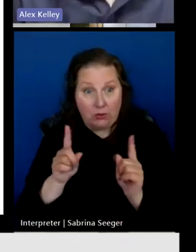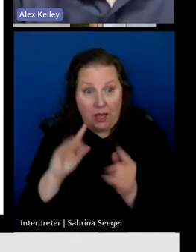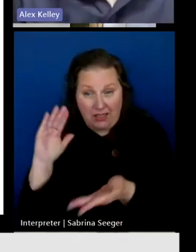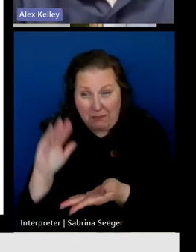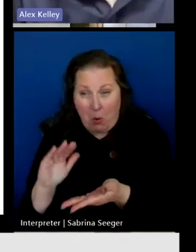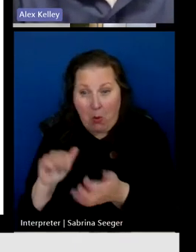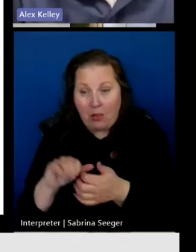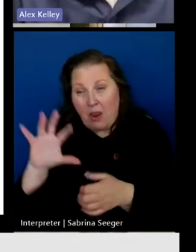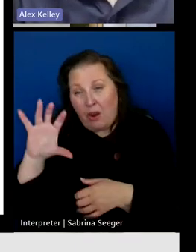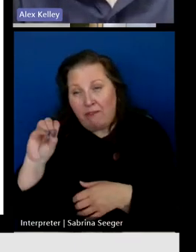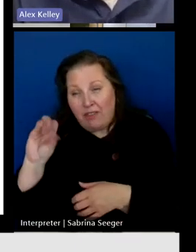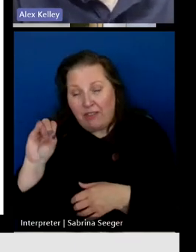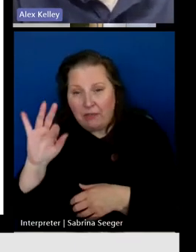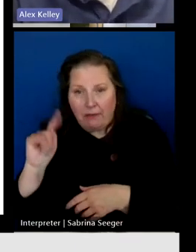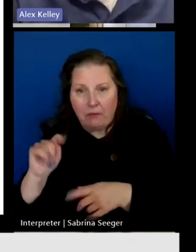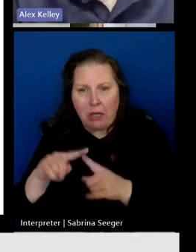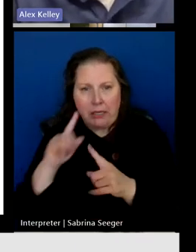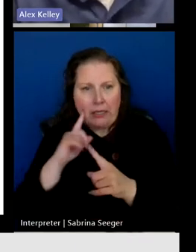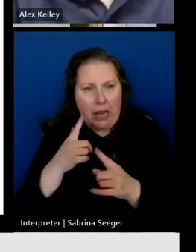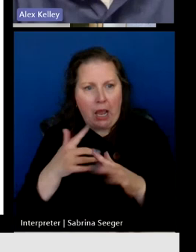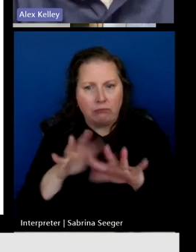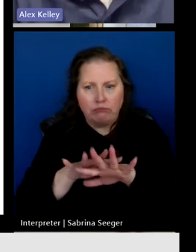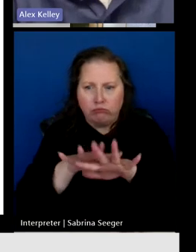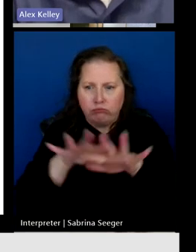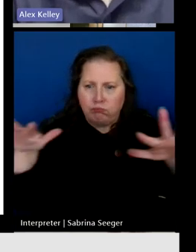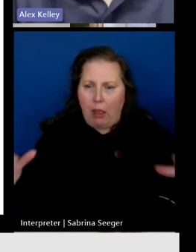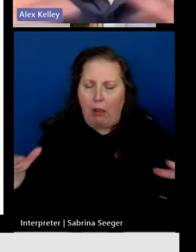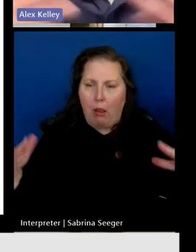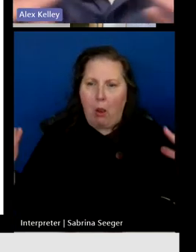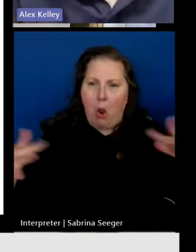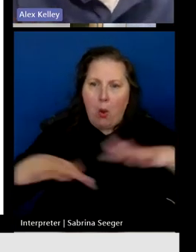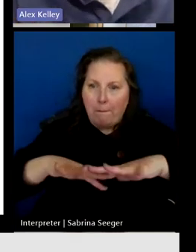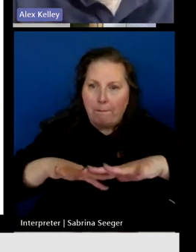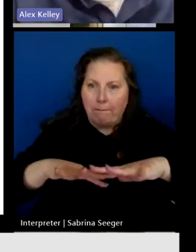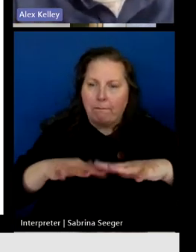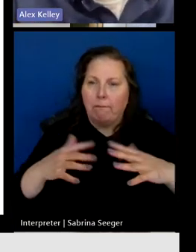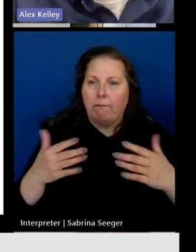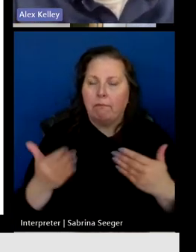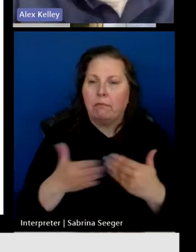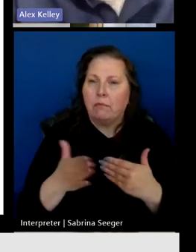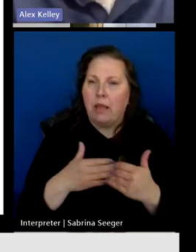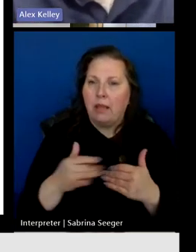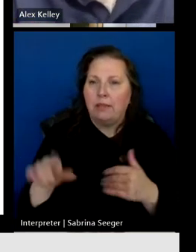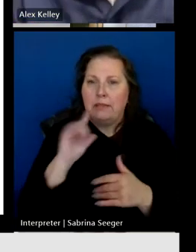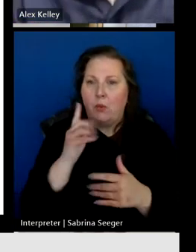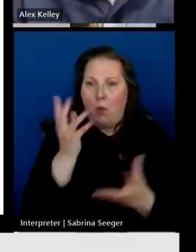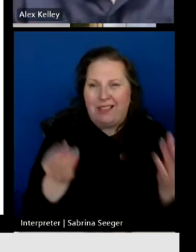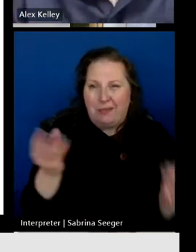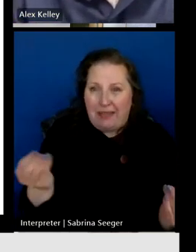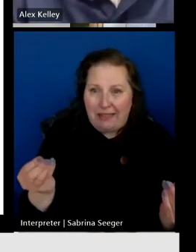efficiently close the easiest to close mobile wireless gaps.